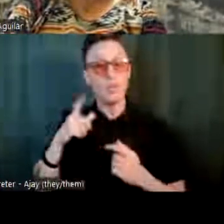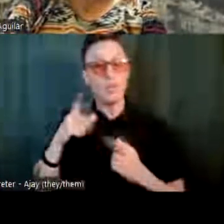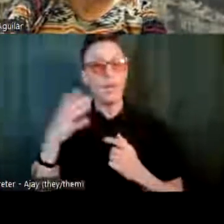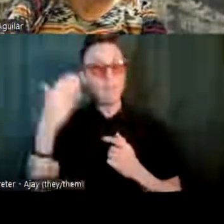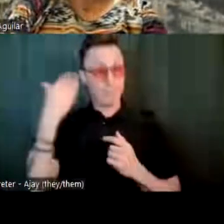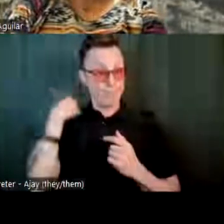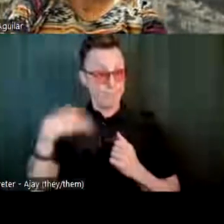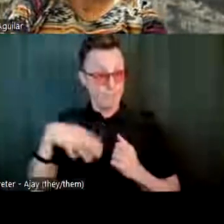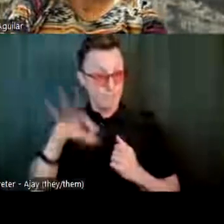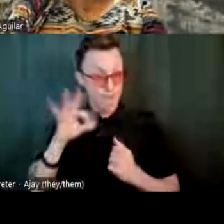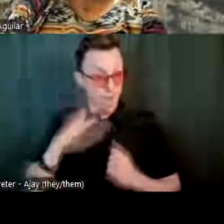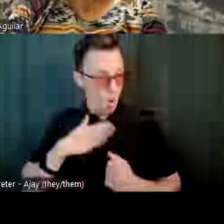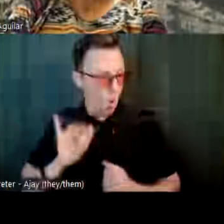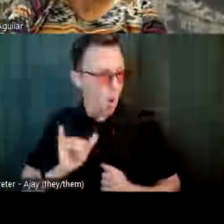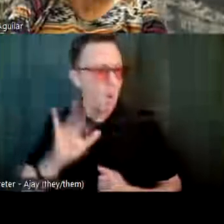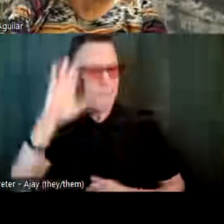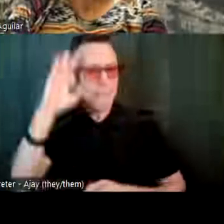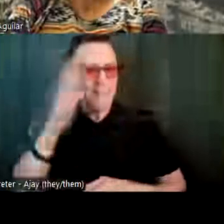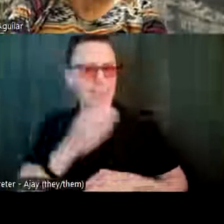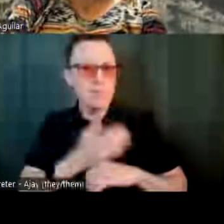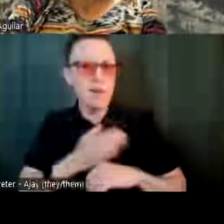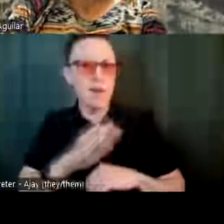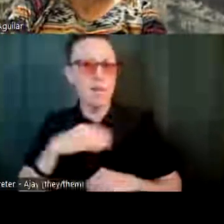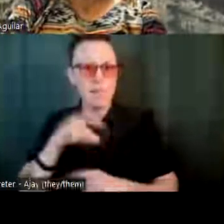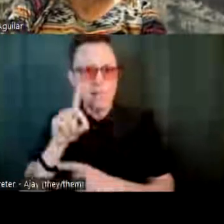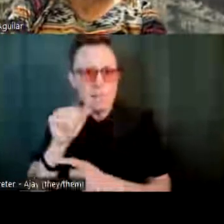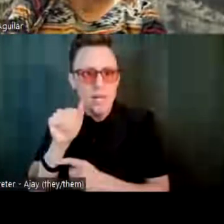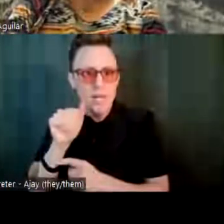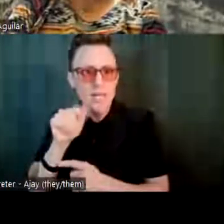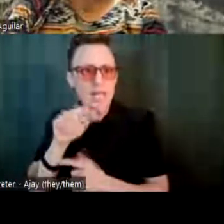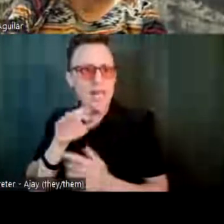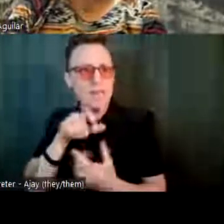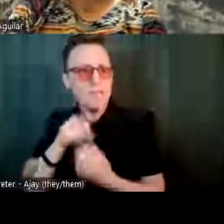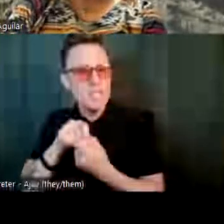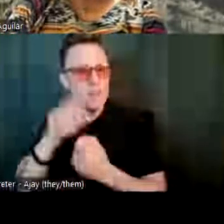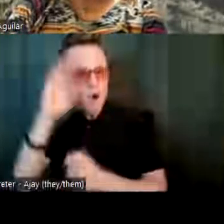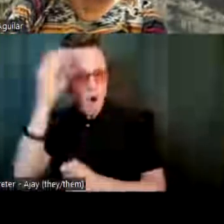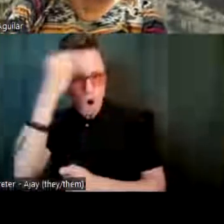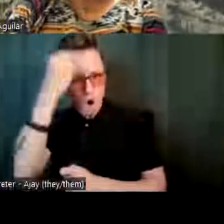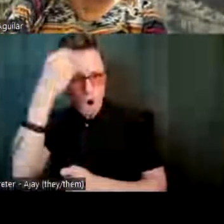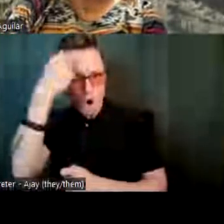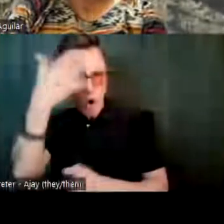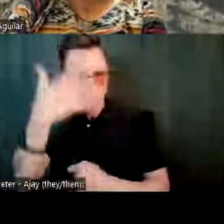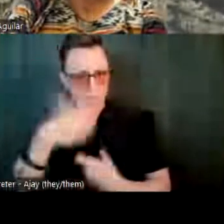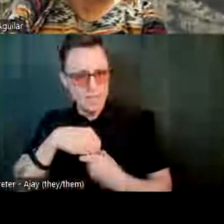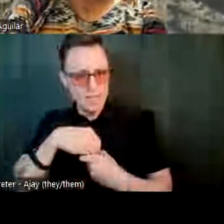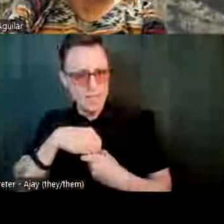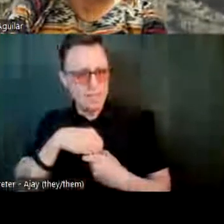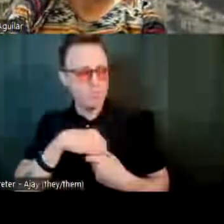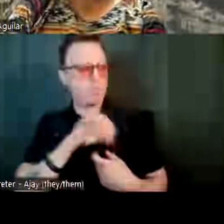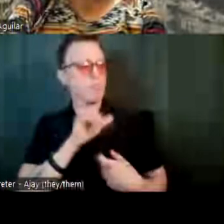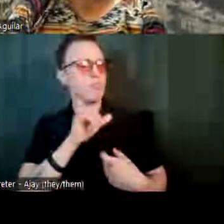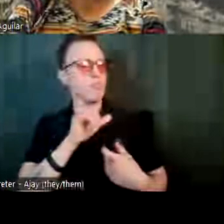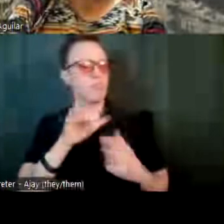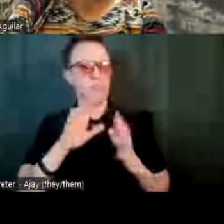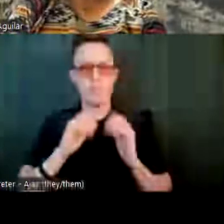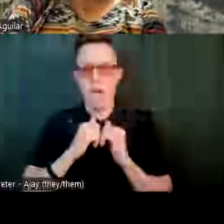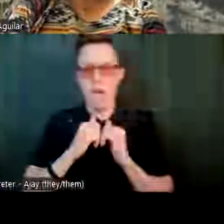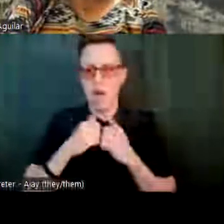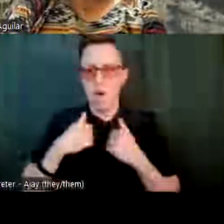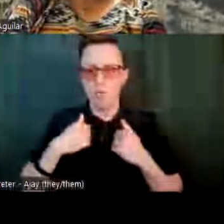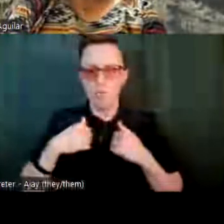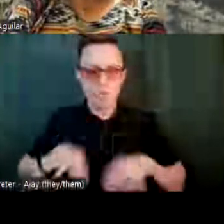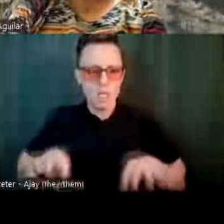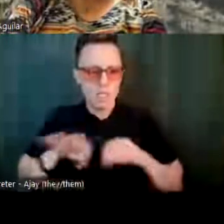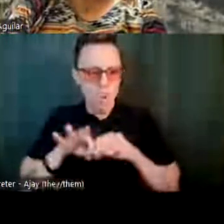with a disability, with autism, the task became, how do you make sure you have